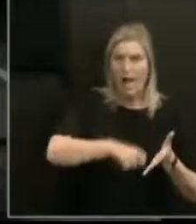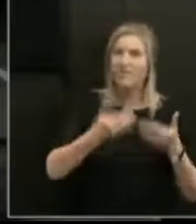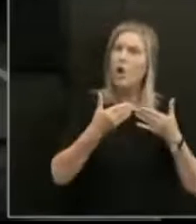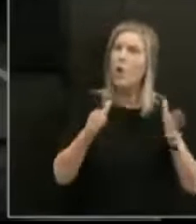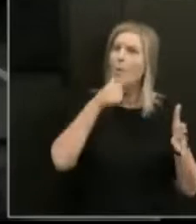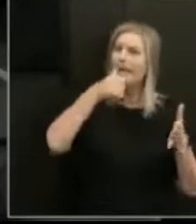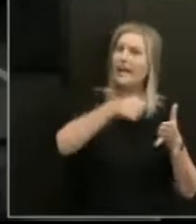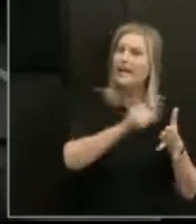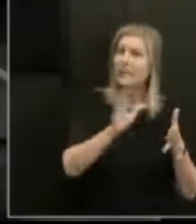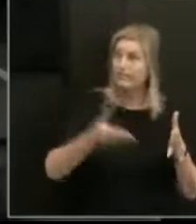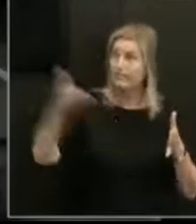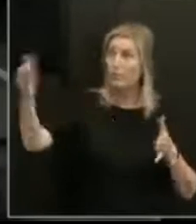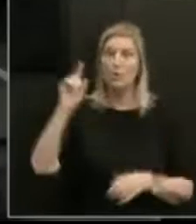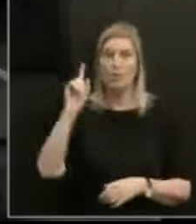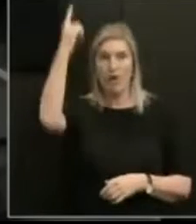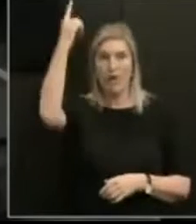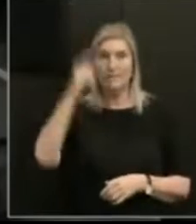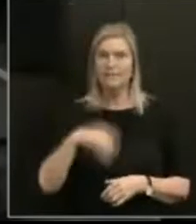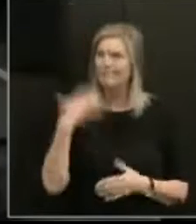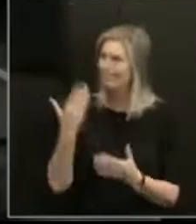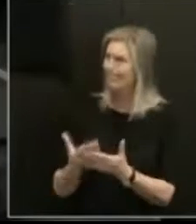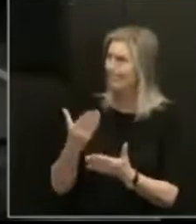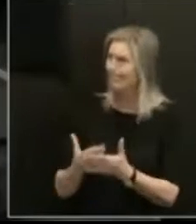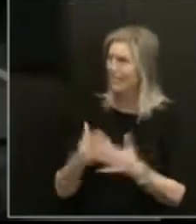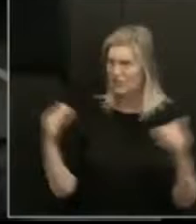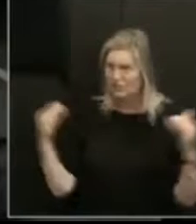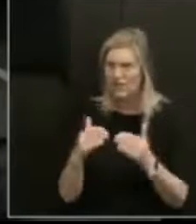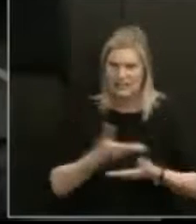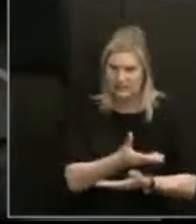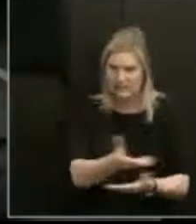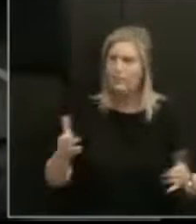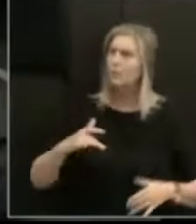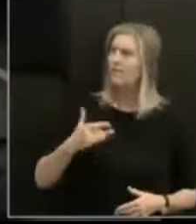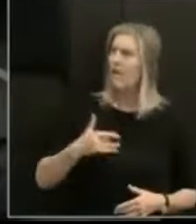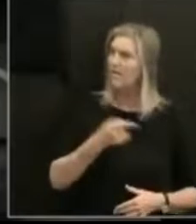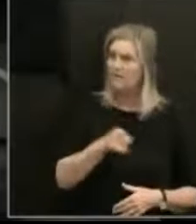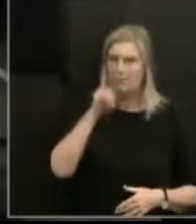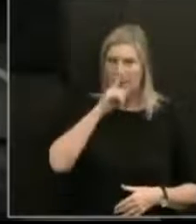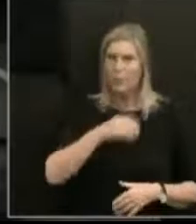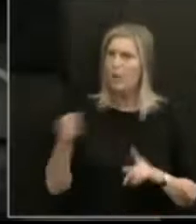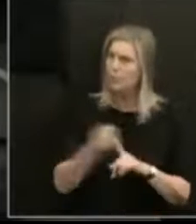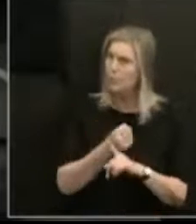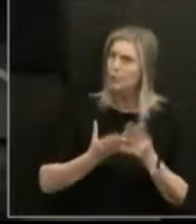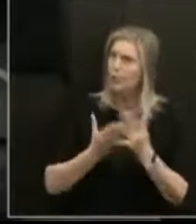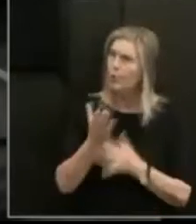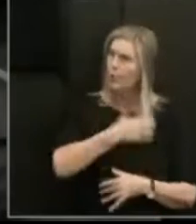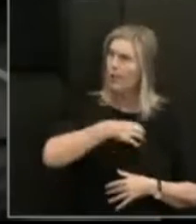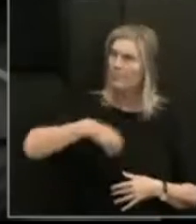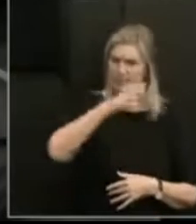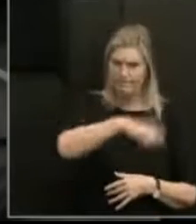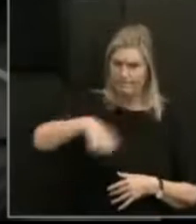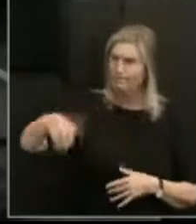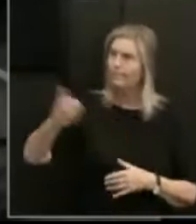letter to the then Prime Minister, demanding justice for survivors of state abuse and calling for an